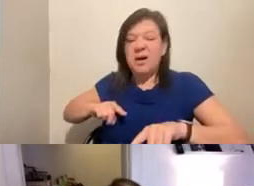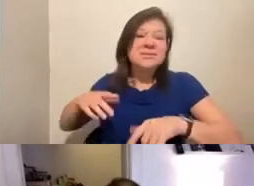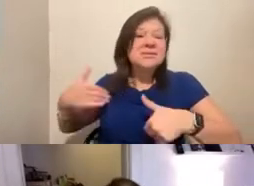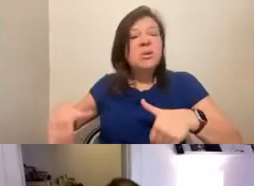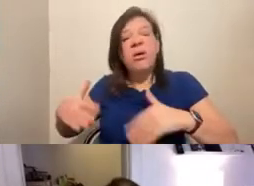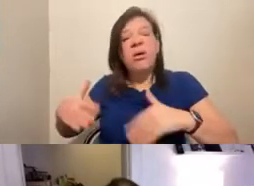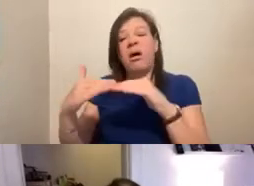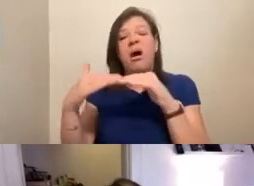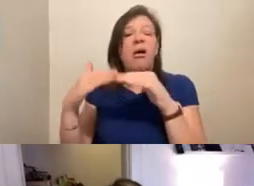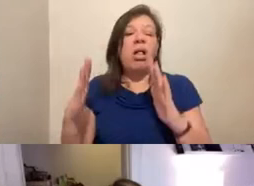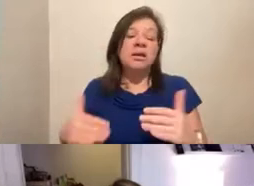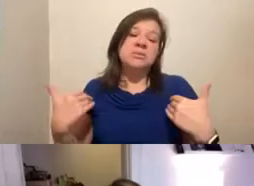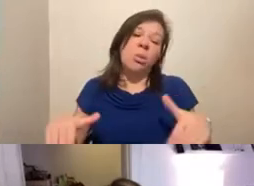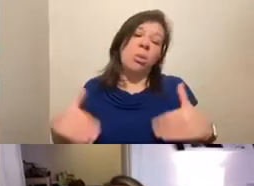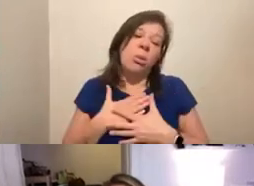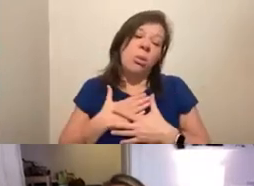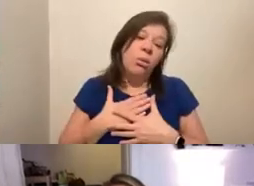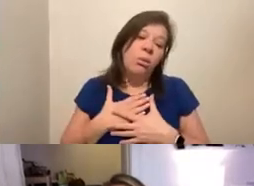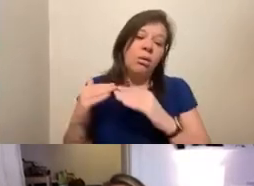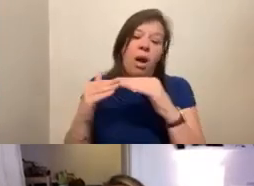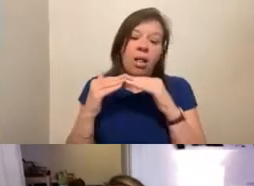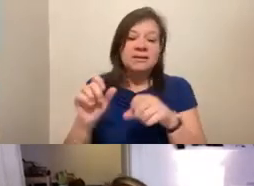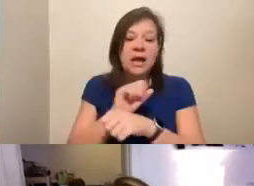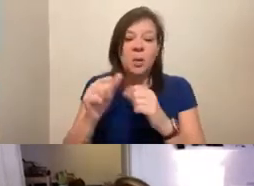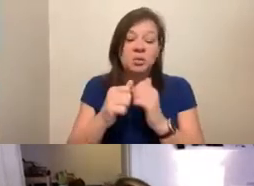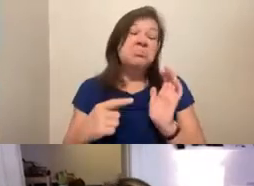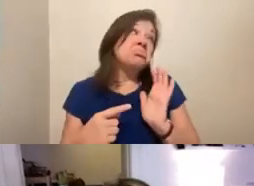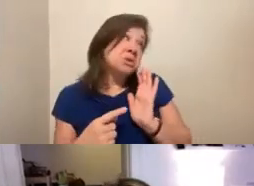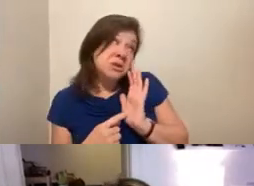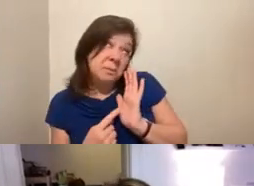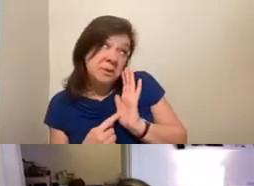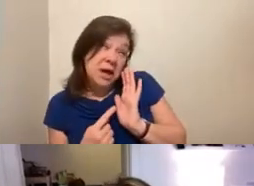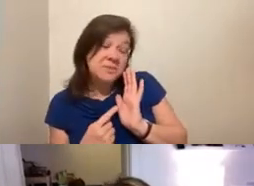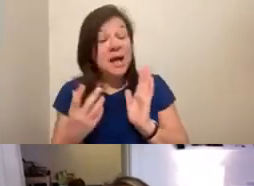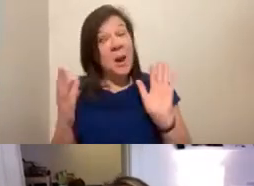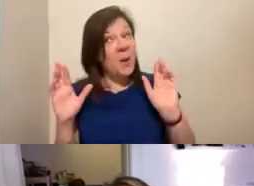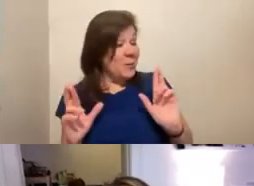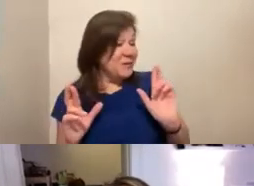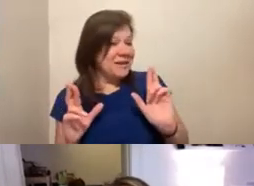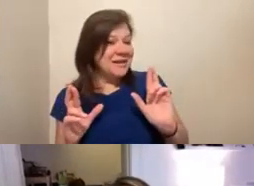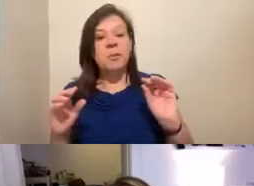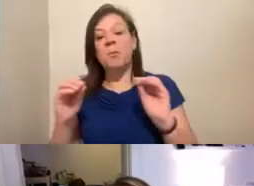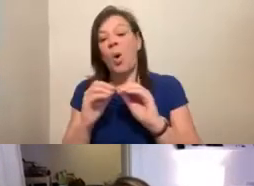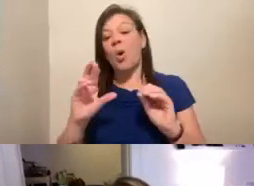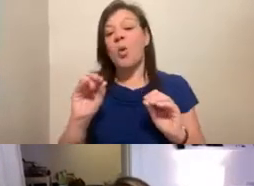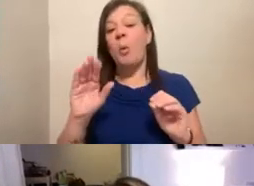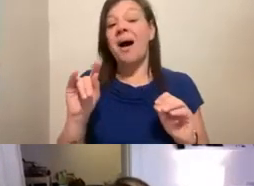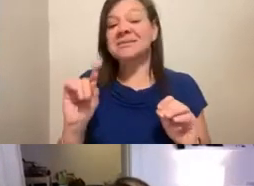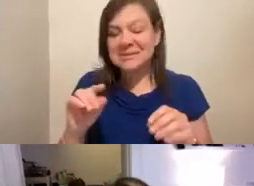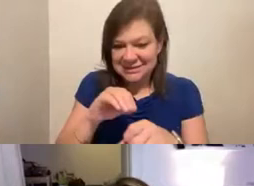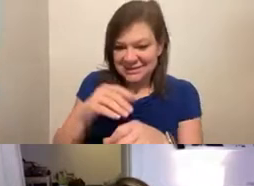colleagues that I get to work with sometimes and hopefully robustly in August.